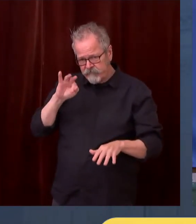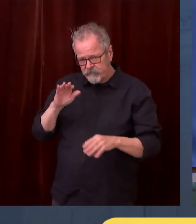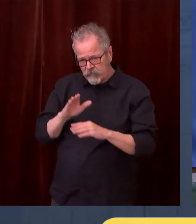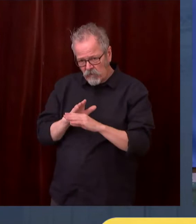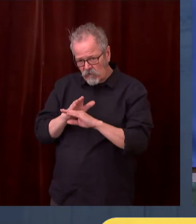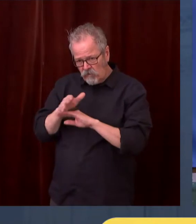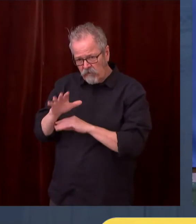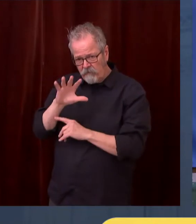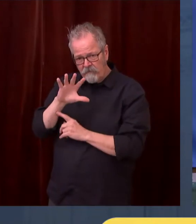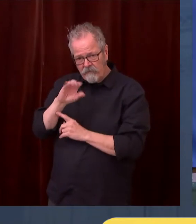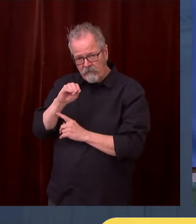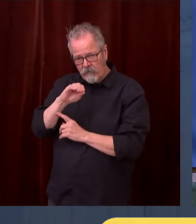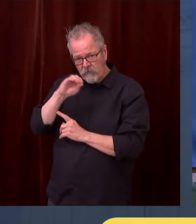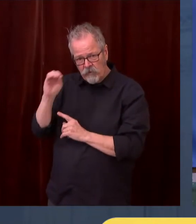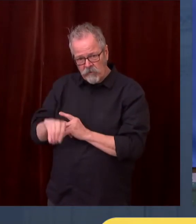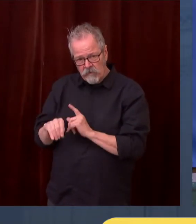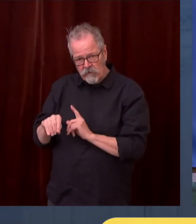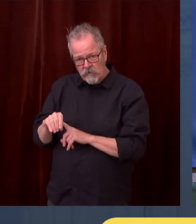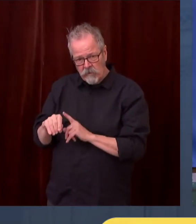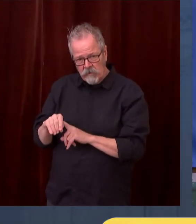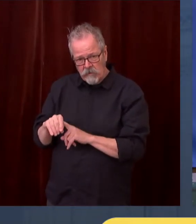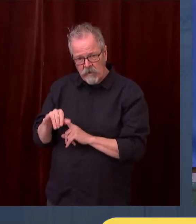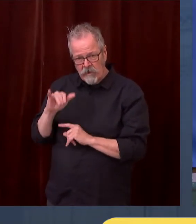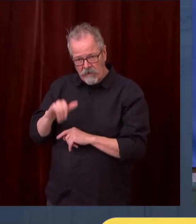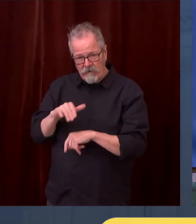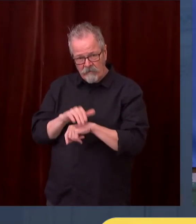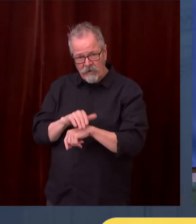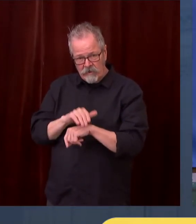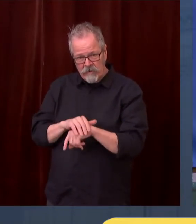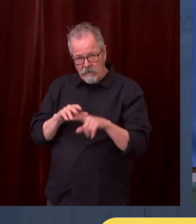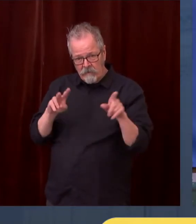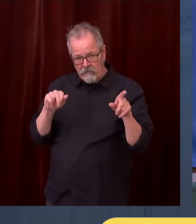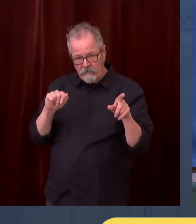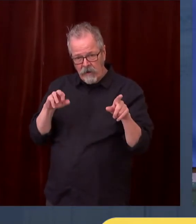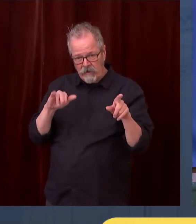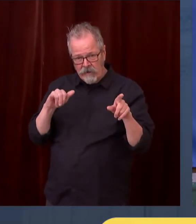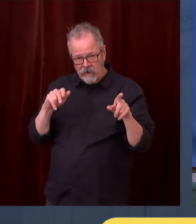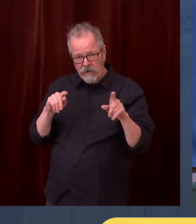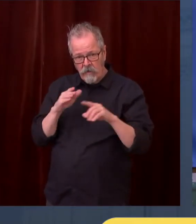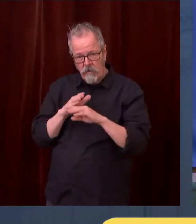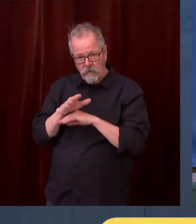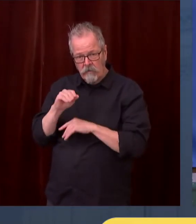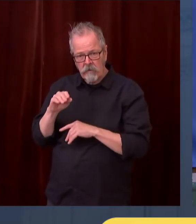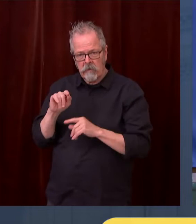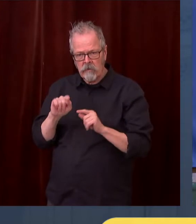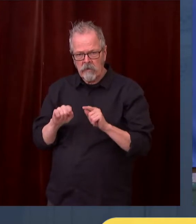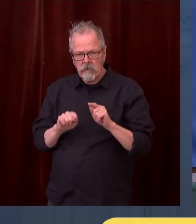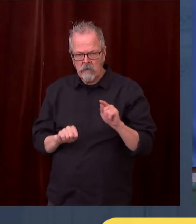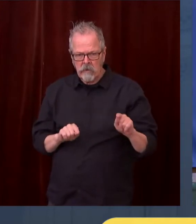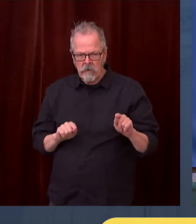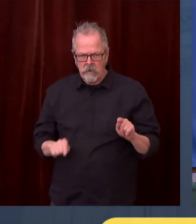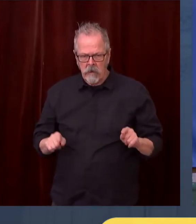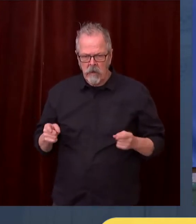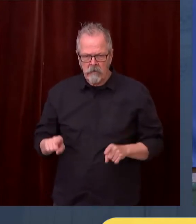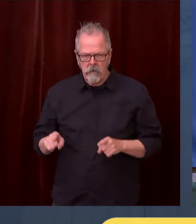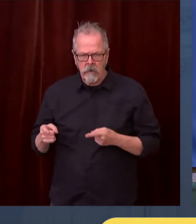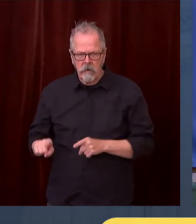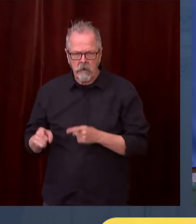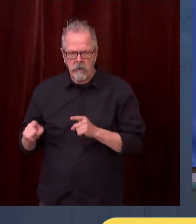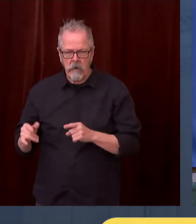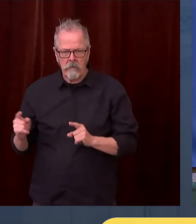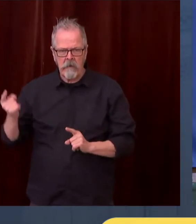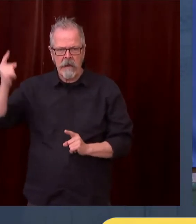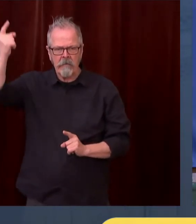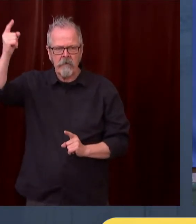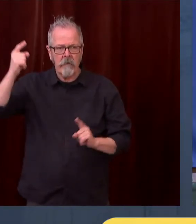become almost a vertical curve, which is terrifying. We do not want that to happen in the state of Washington. And the only way to do that is to keep these